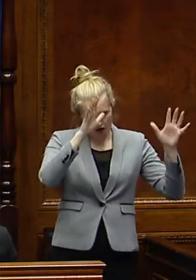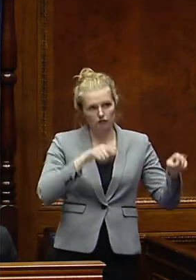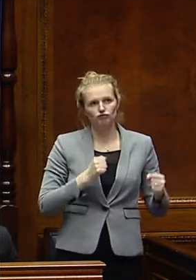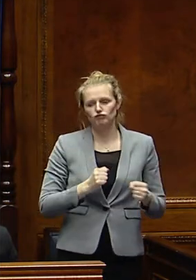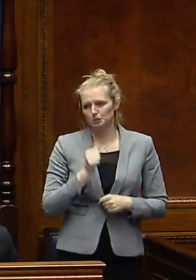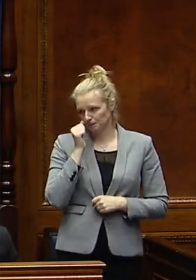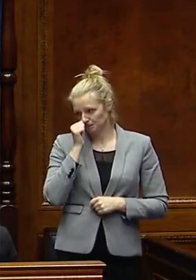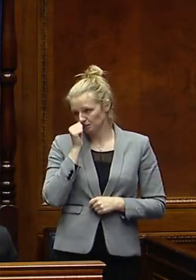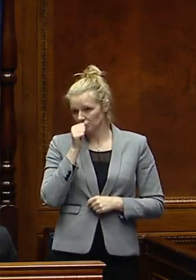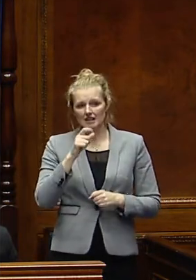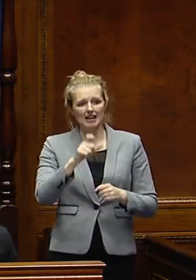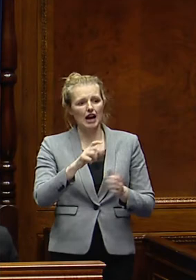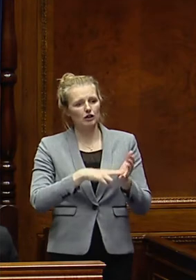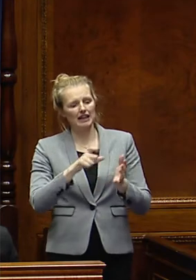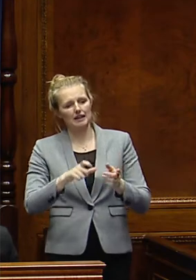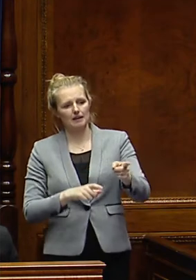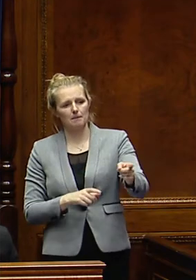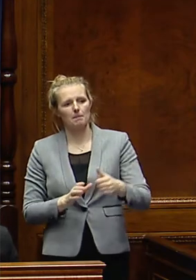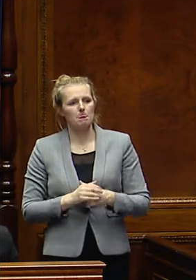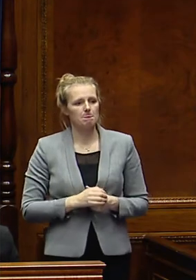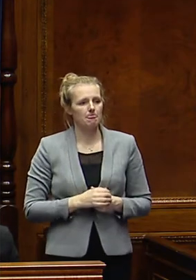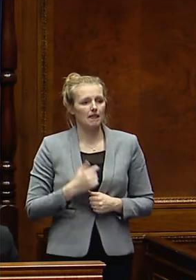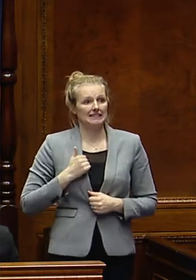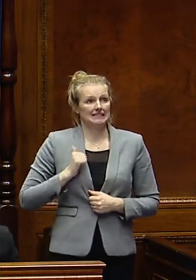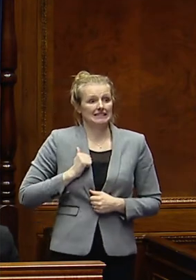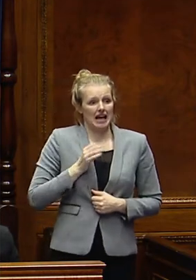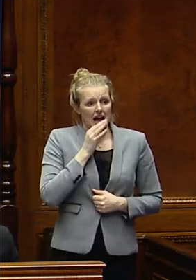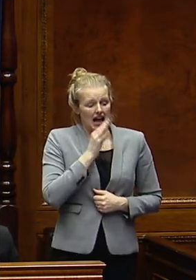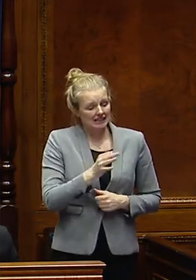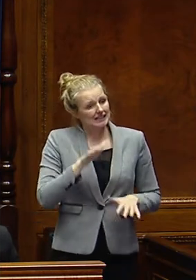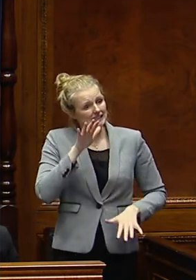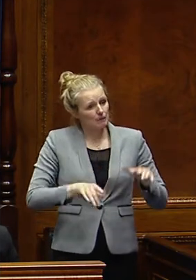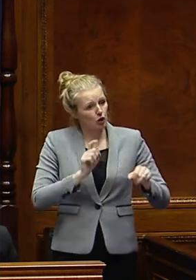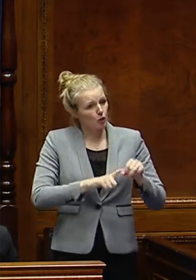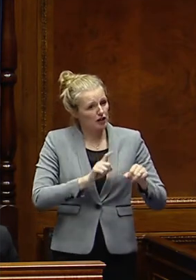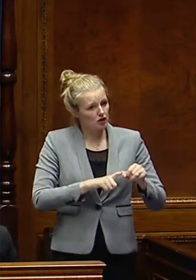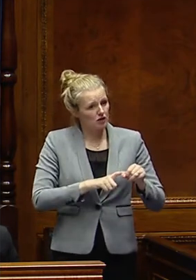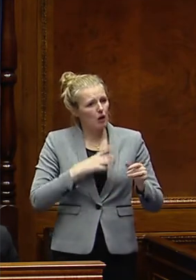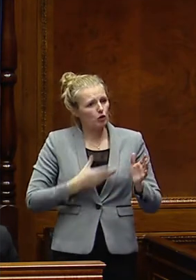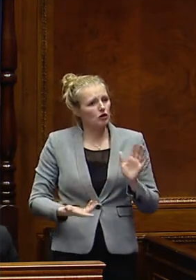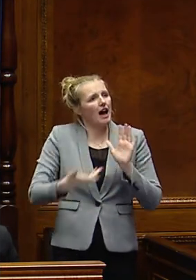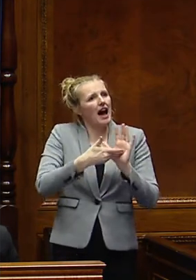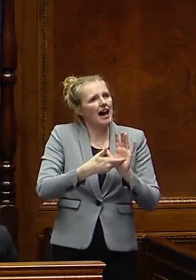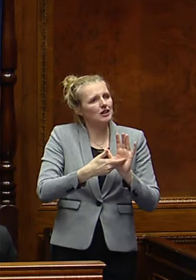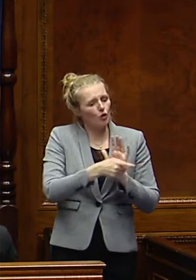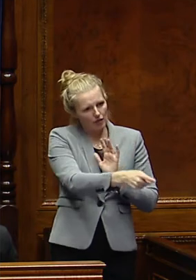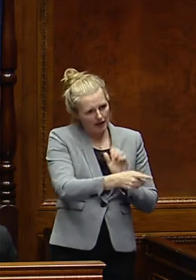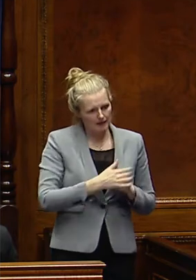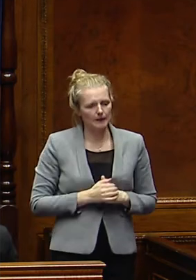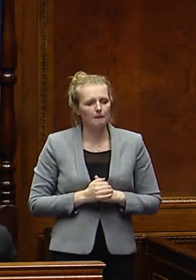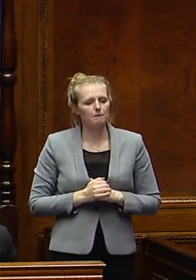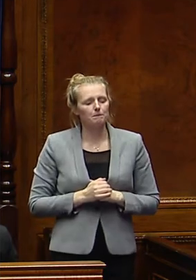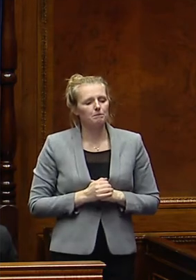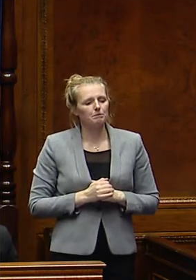I call Carl Nickillan. I was going to ask the Minister a similar question, so I just want to elaborate on that with your indulgence.